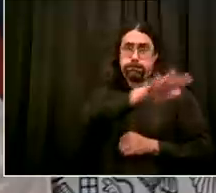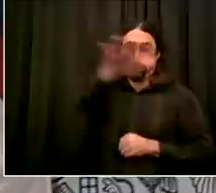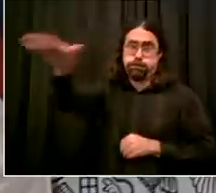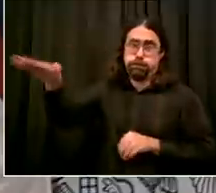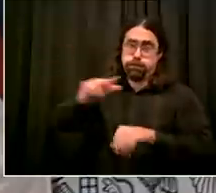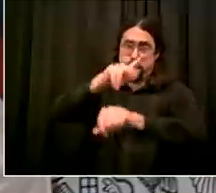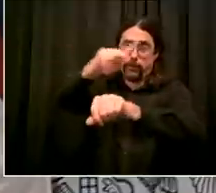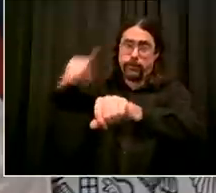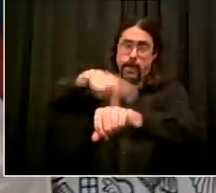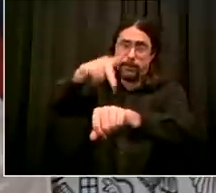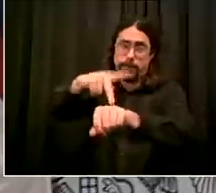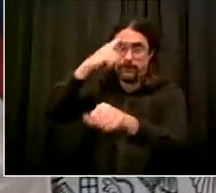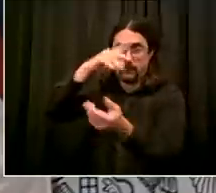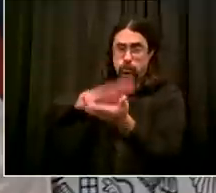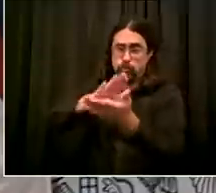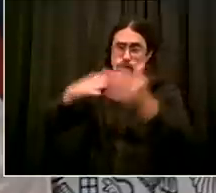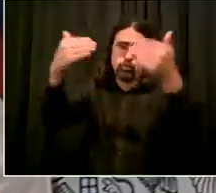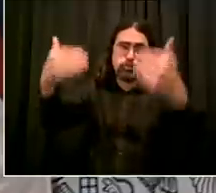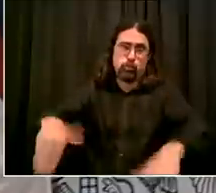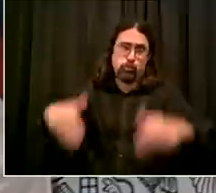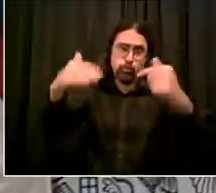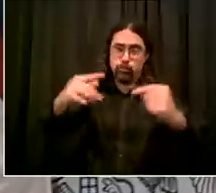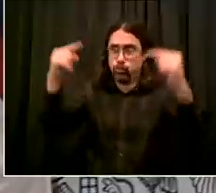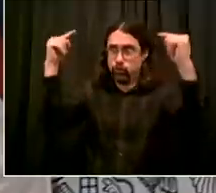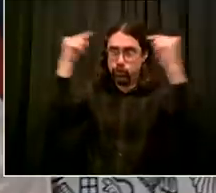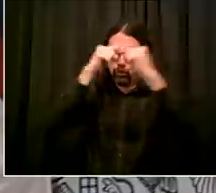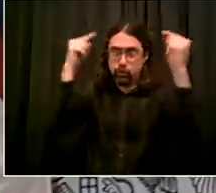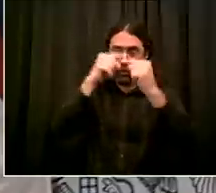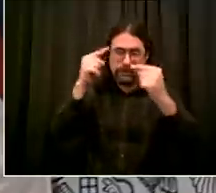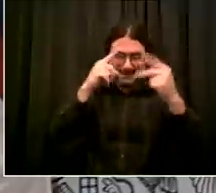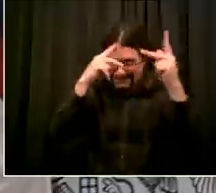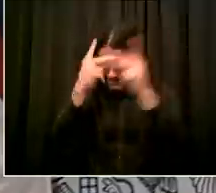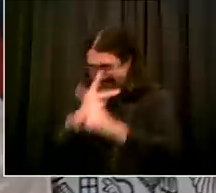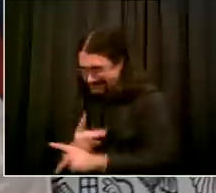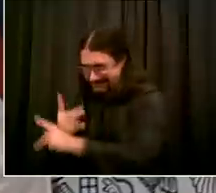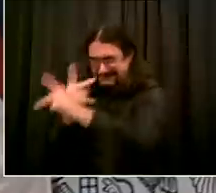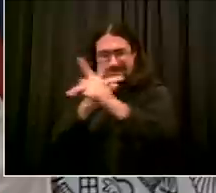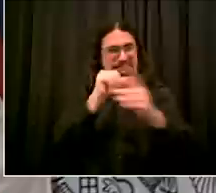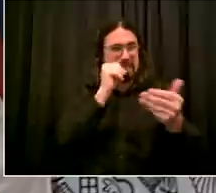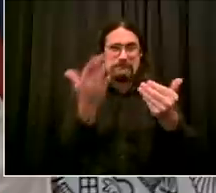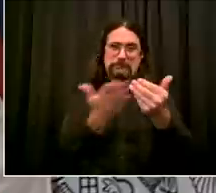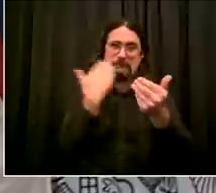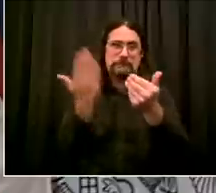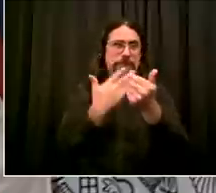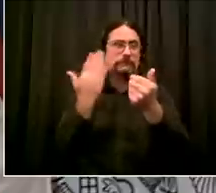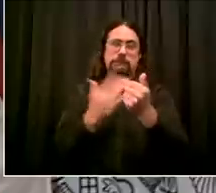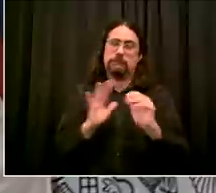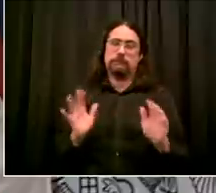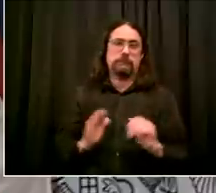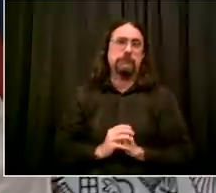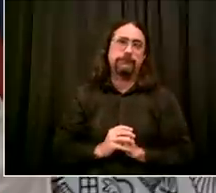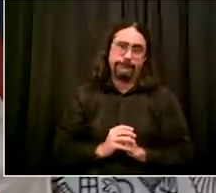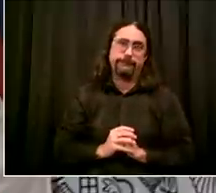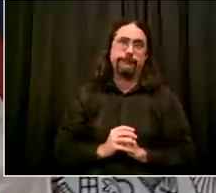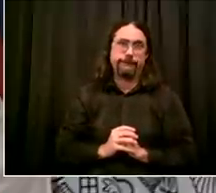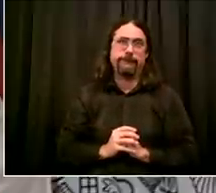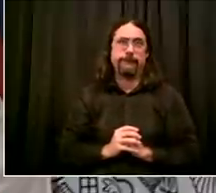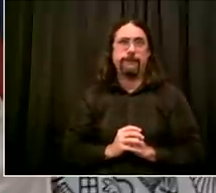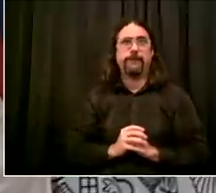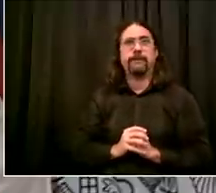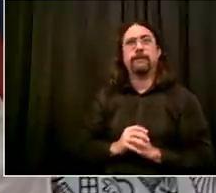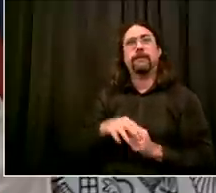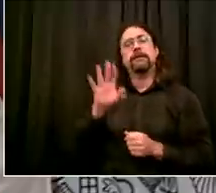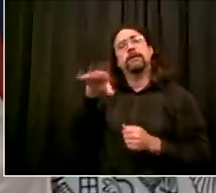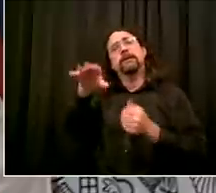of educators who now work at the doe who are certified ready to go we're working in other kinds of jobs not in classrooms they're moving into the